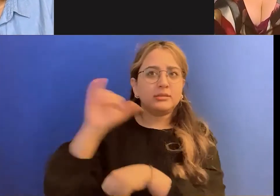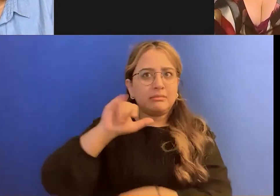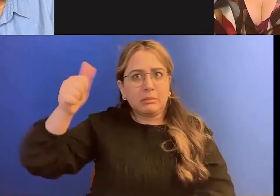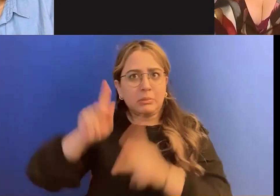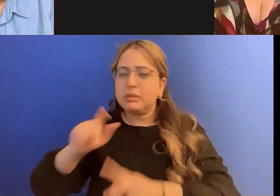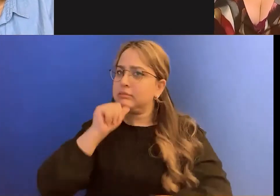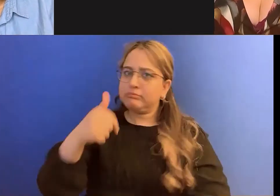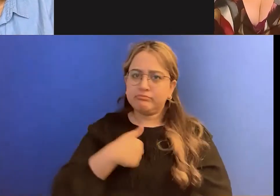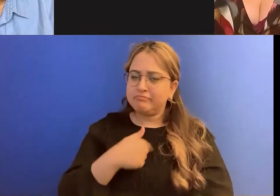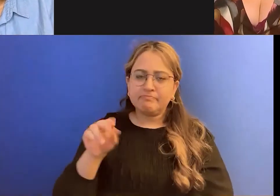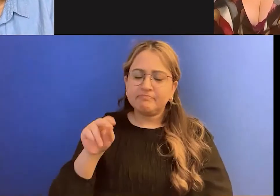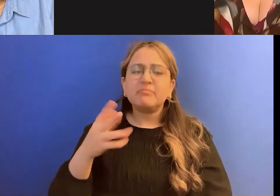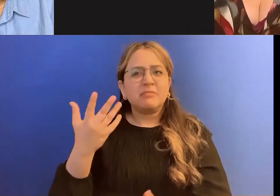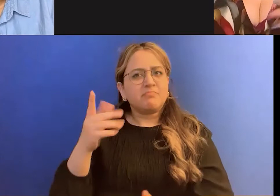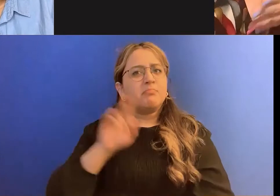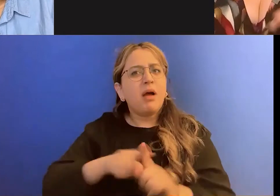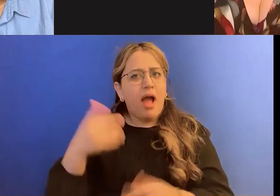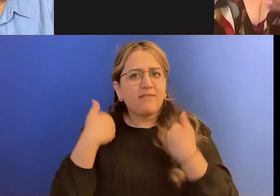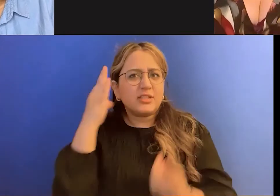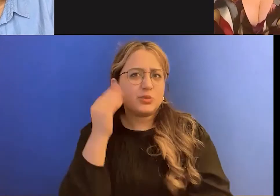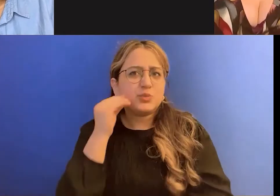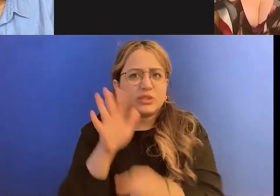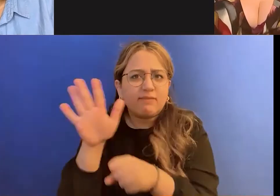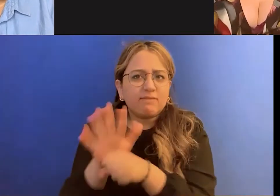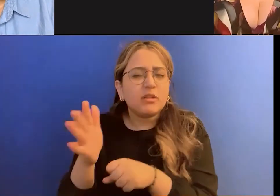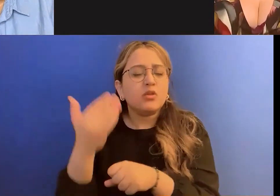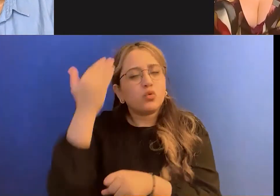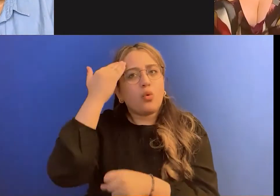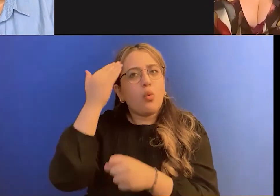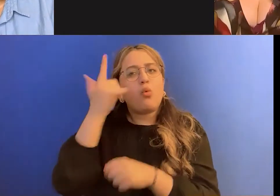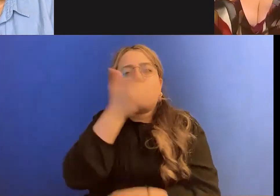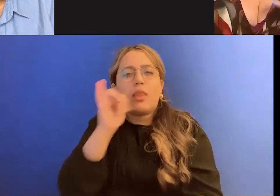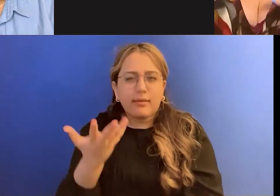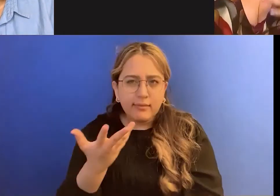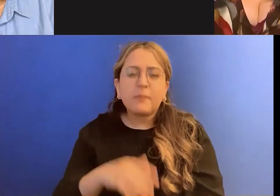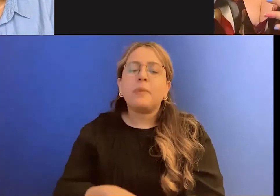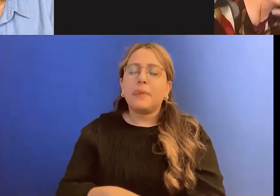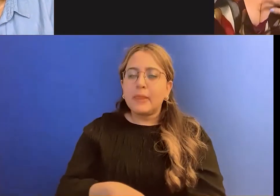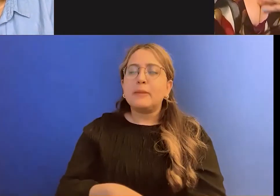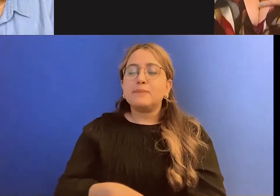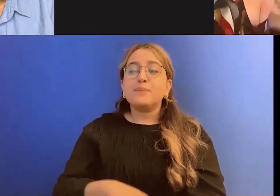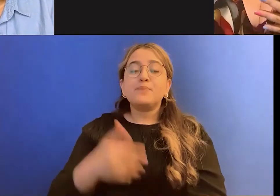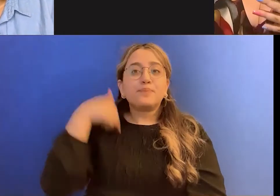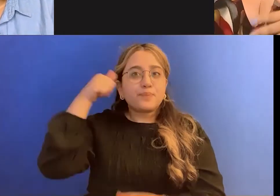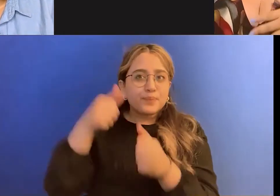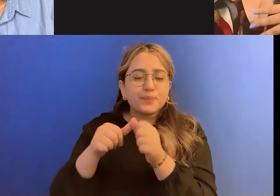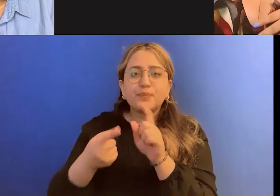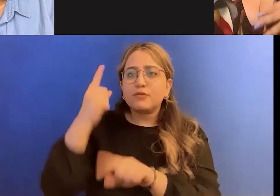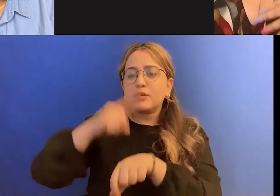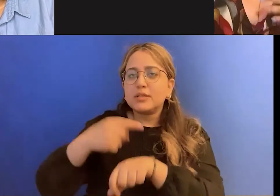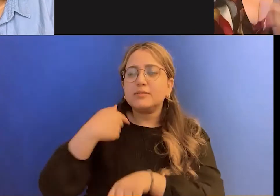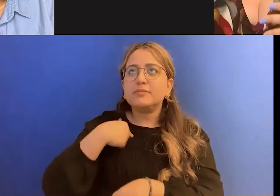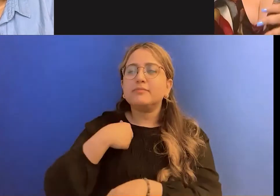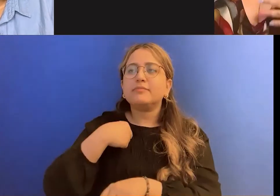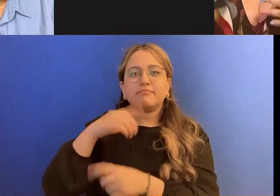and, uh, but, but I've, you know, I've had enough of it to like know the landscape. Right. And I remember the first time I talked about it on my personal Facebook